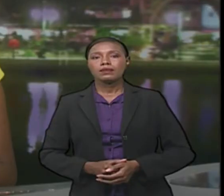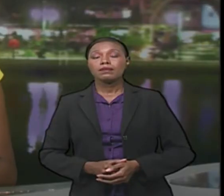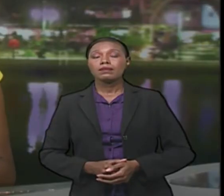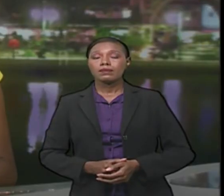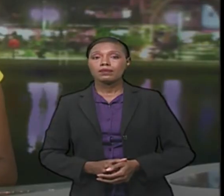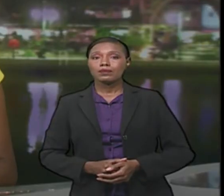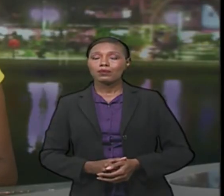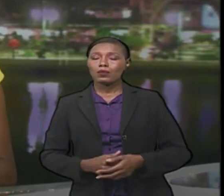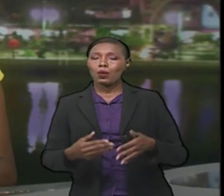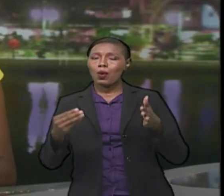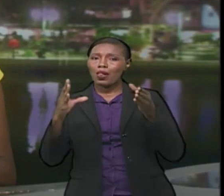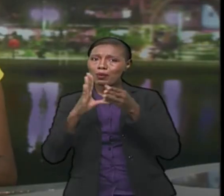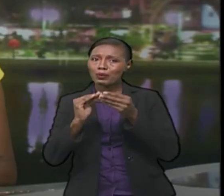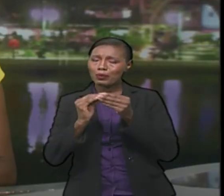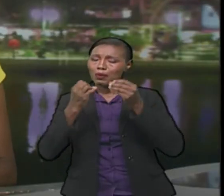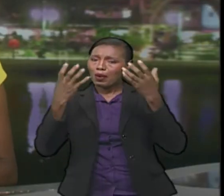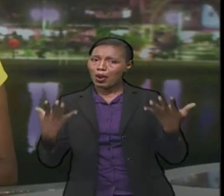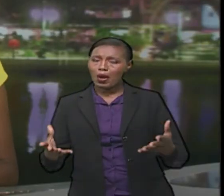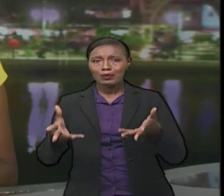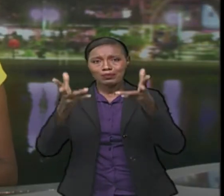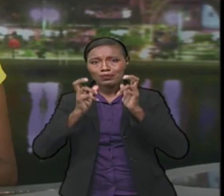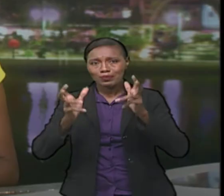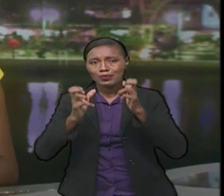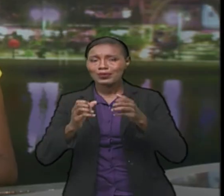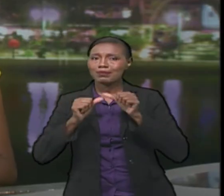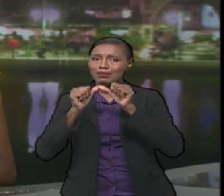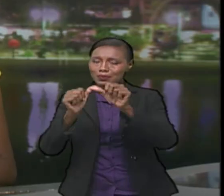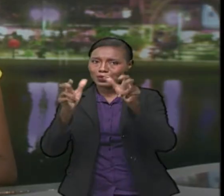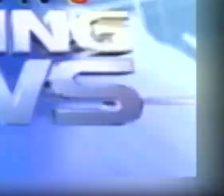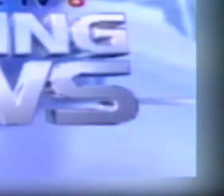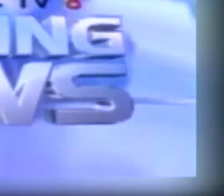Well, there's lots more to come on the CBC Evening News, so stay tuned.